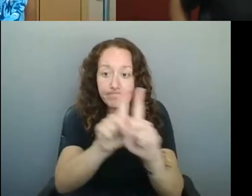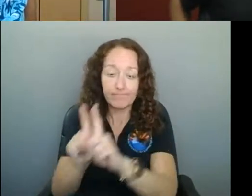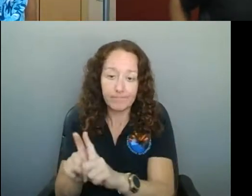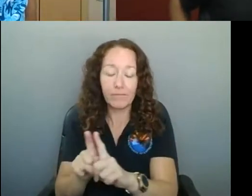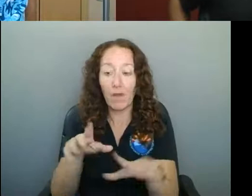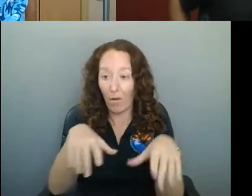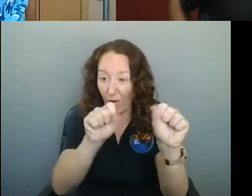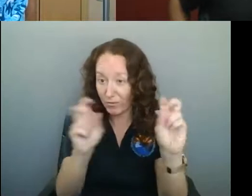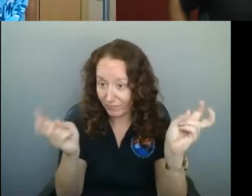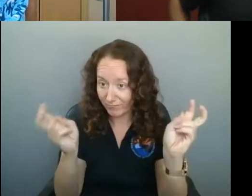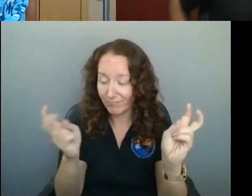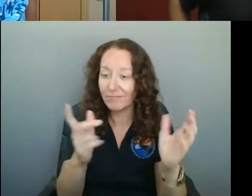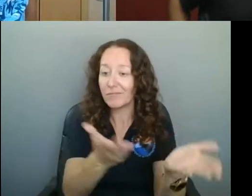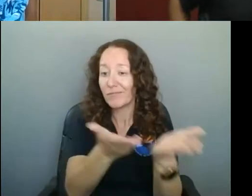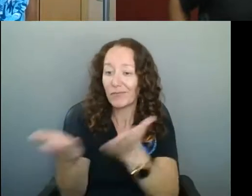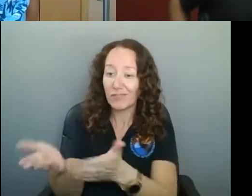worker?